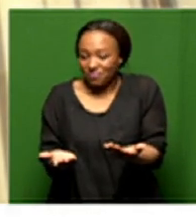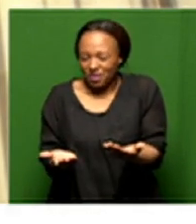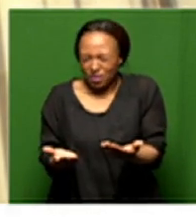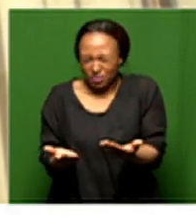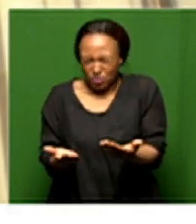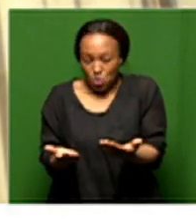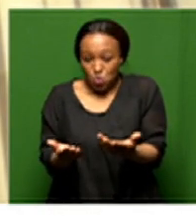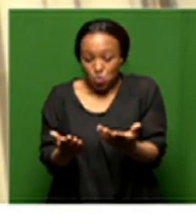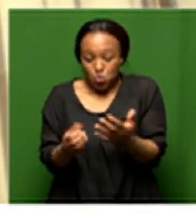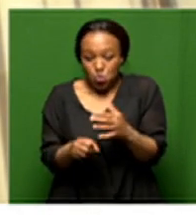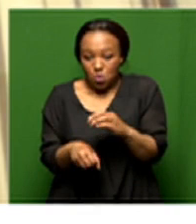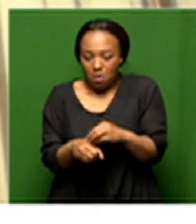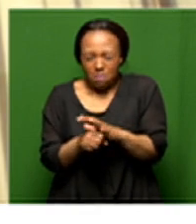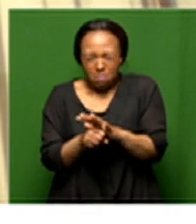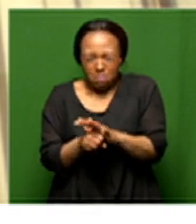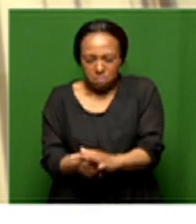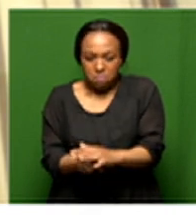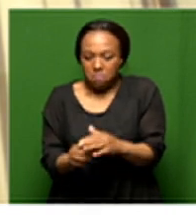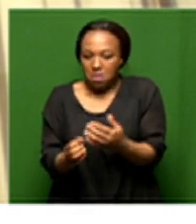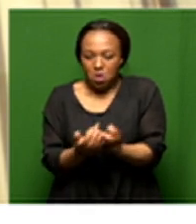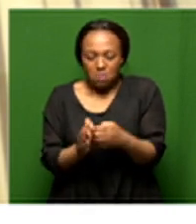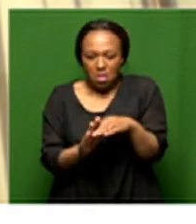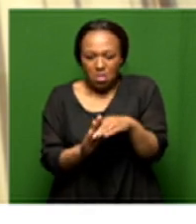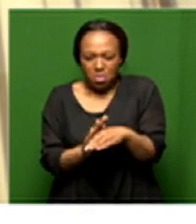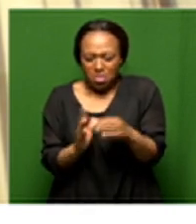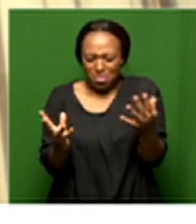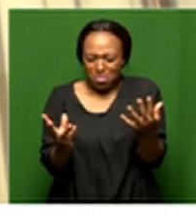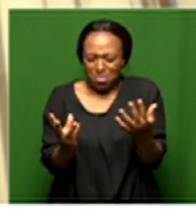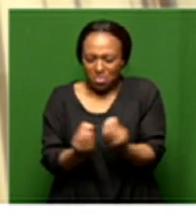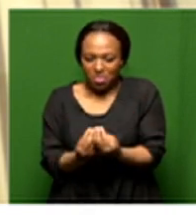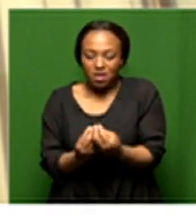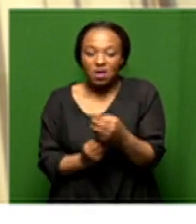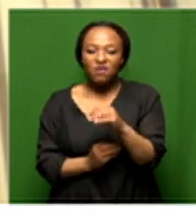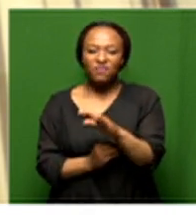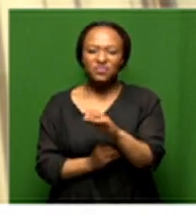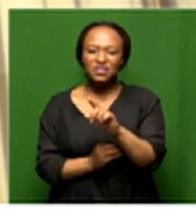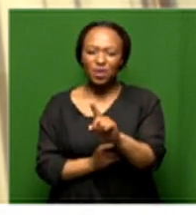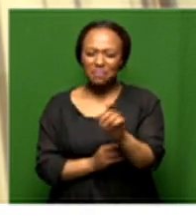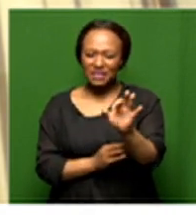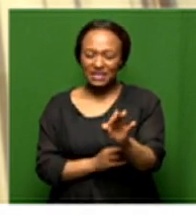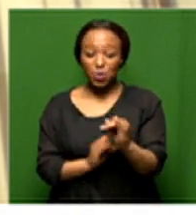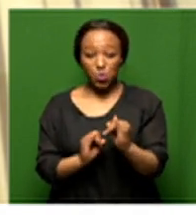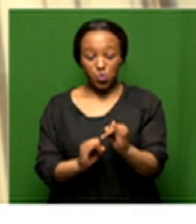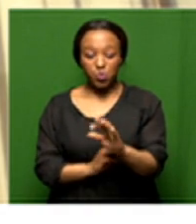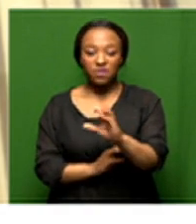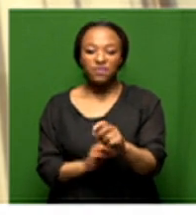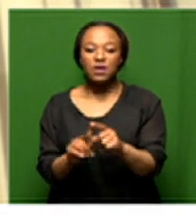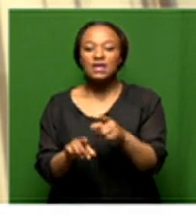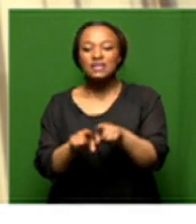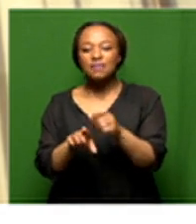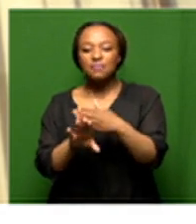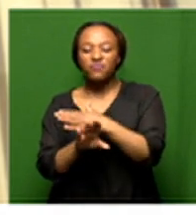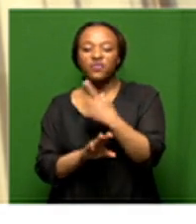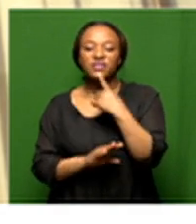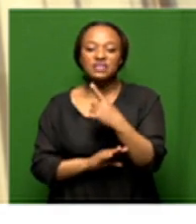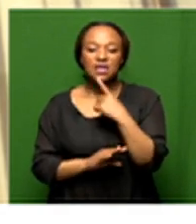significant distress i mean 51 percent a quarter contraction is significant by any measure i had said that even